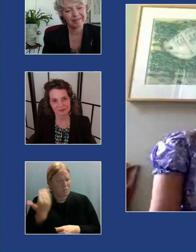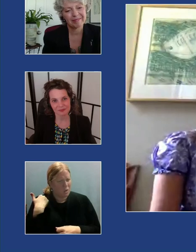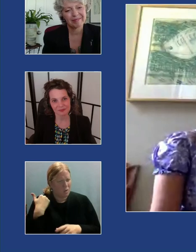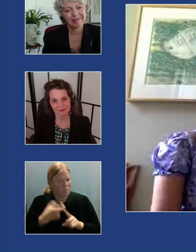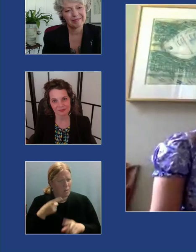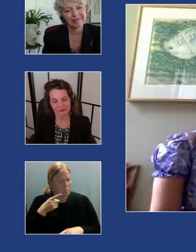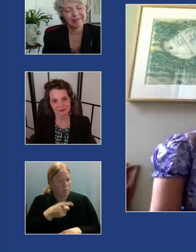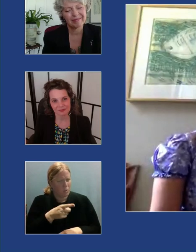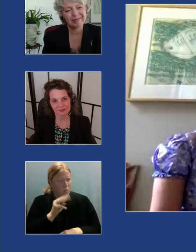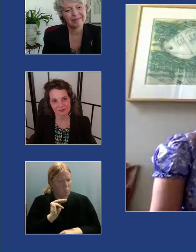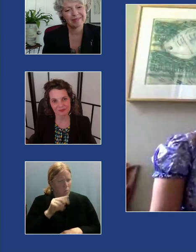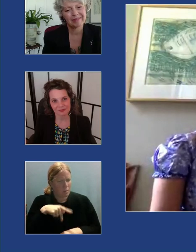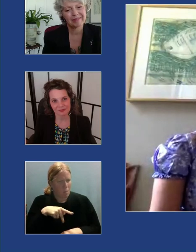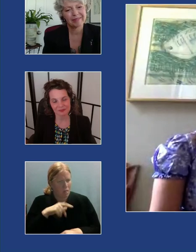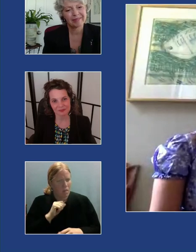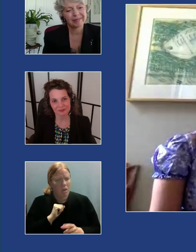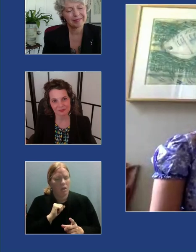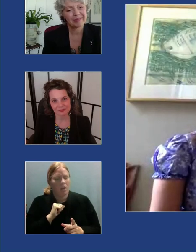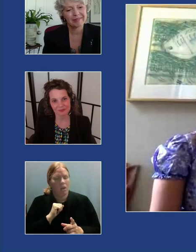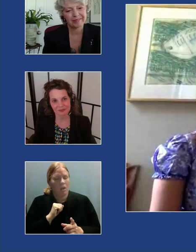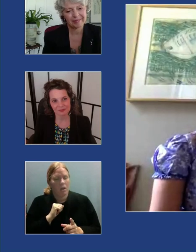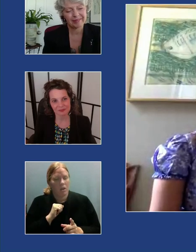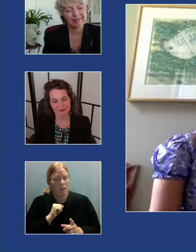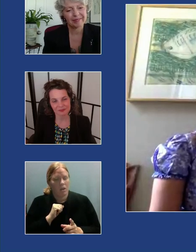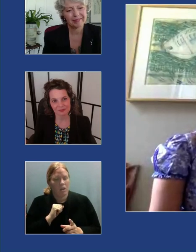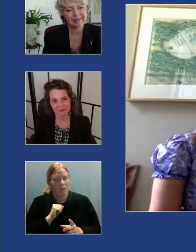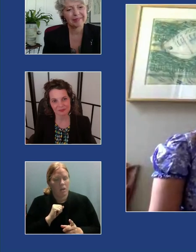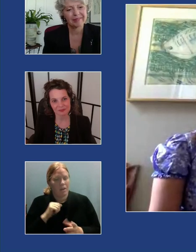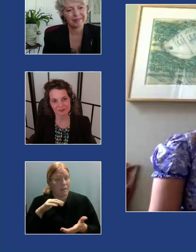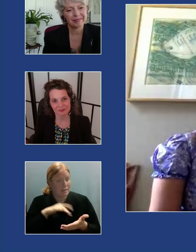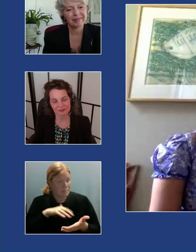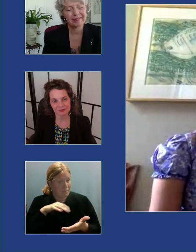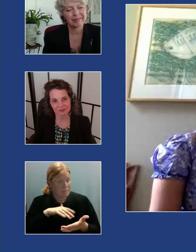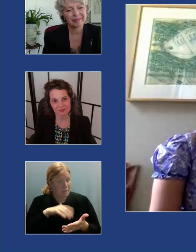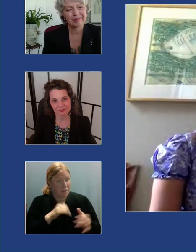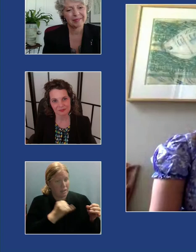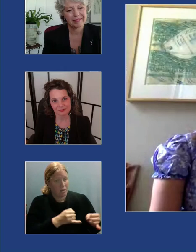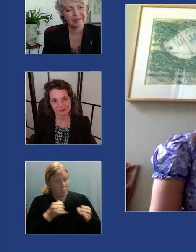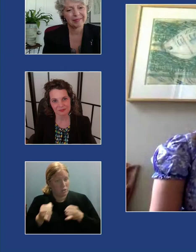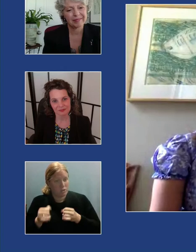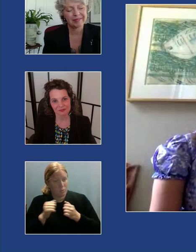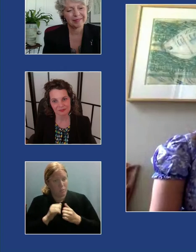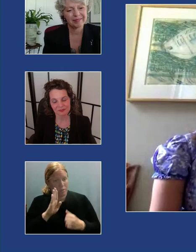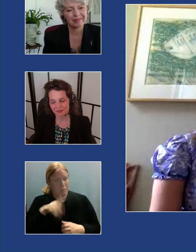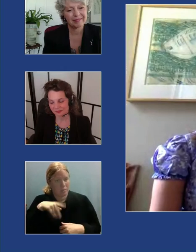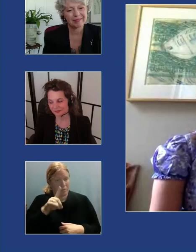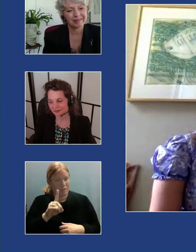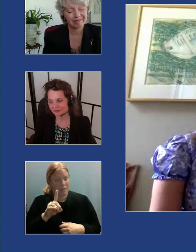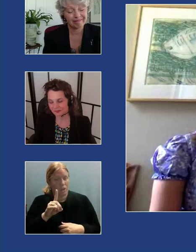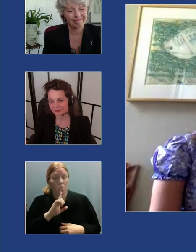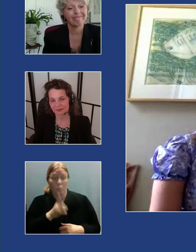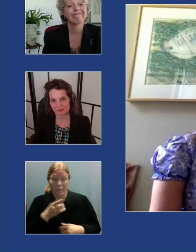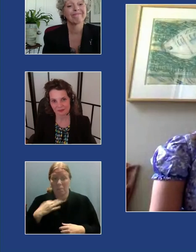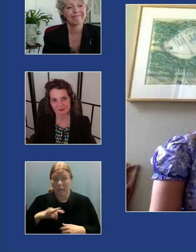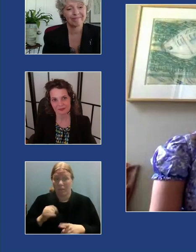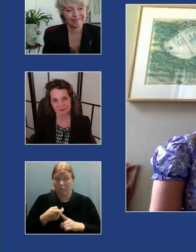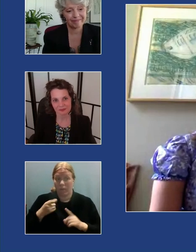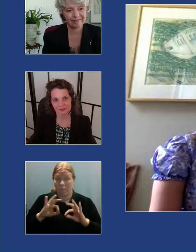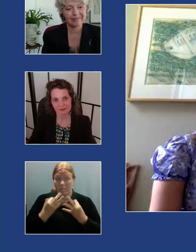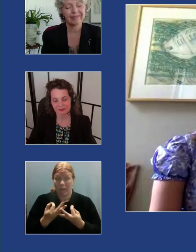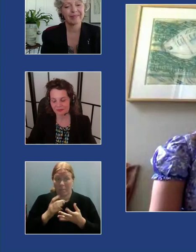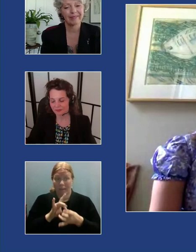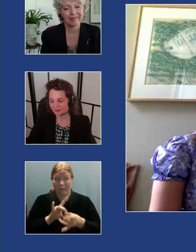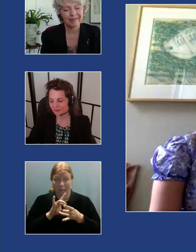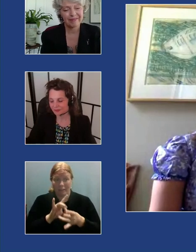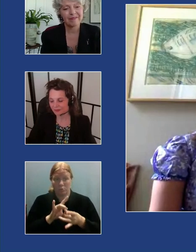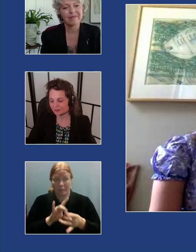that it's like actually quite studied that individuals with BPD really benefit from family engagement and at the time I